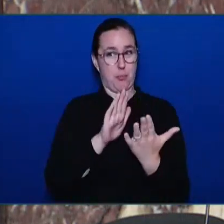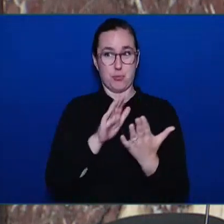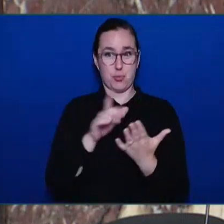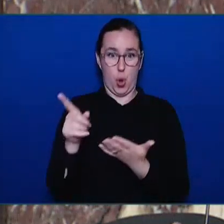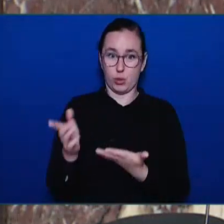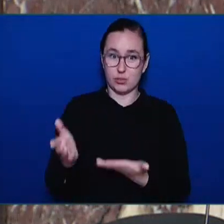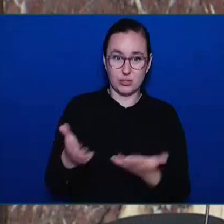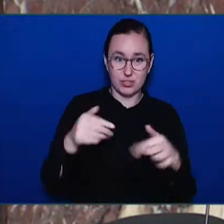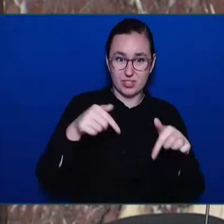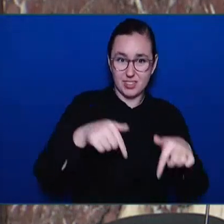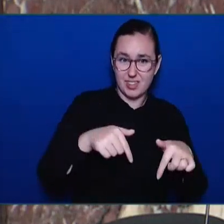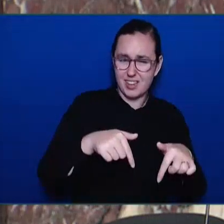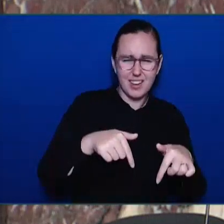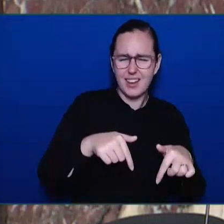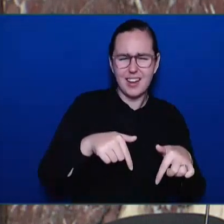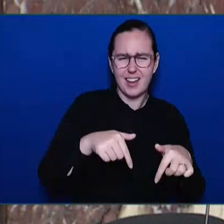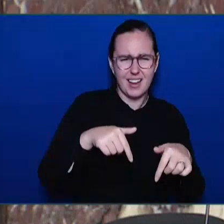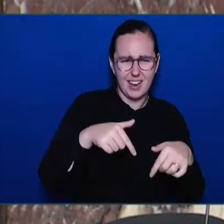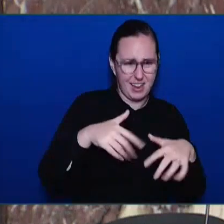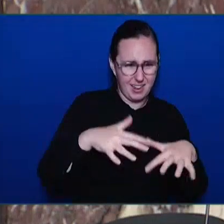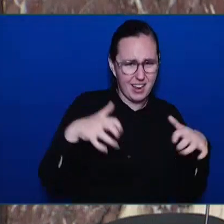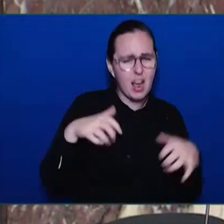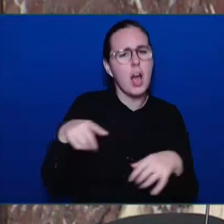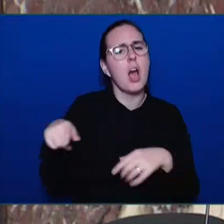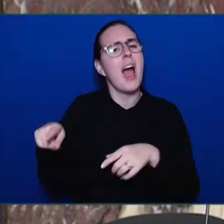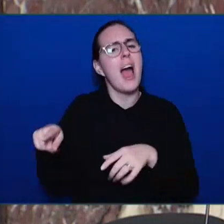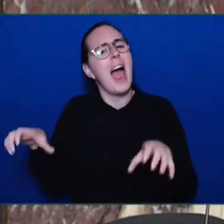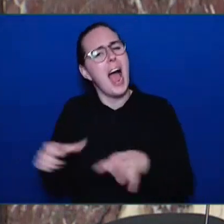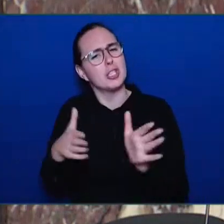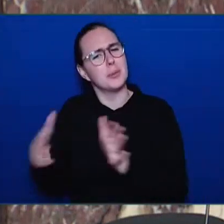that were made by all parties in this legislature.